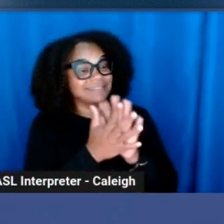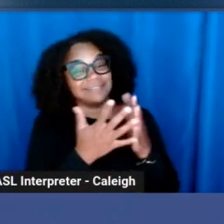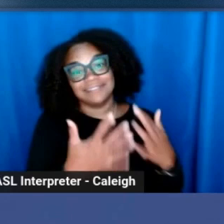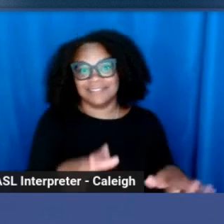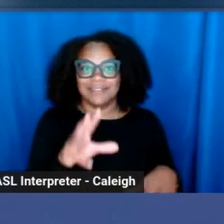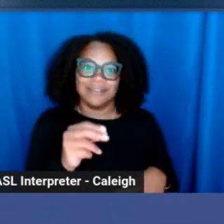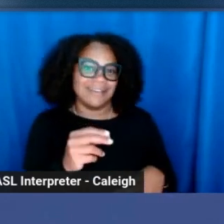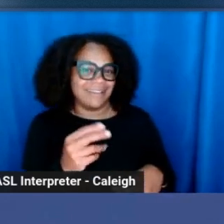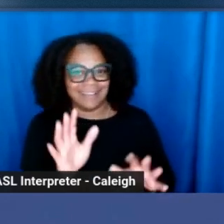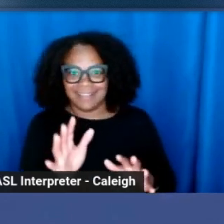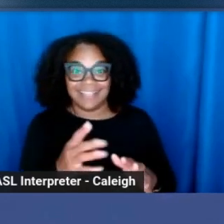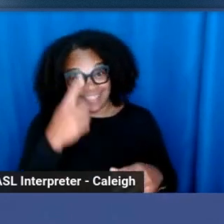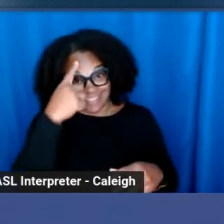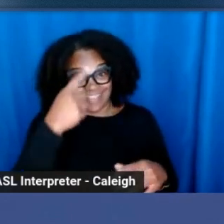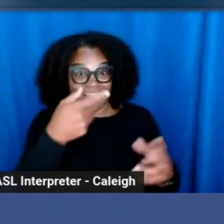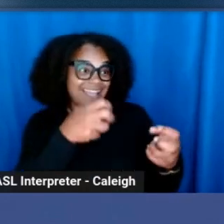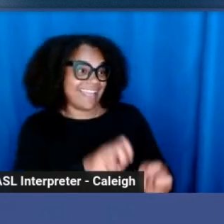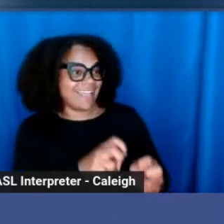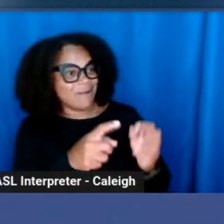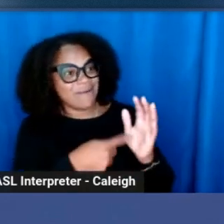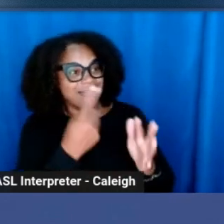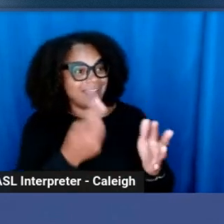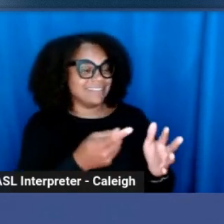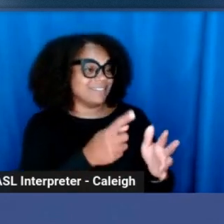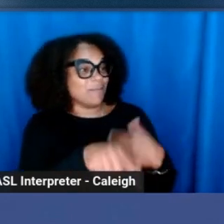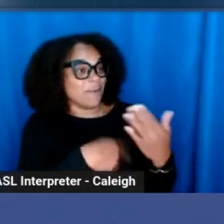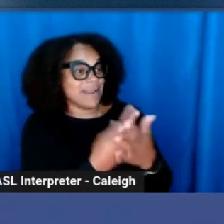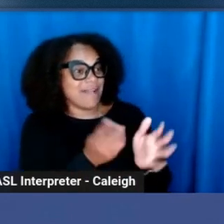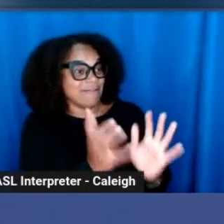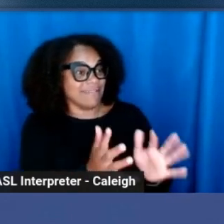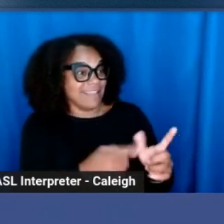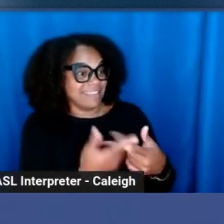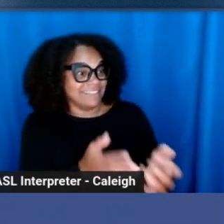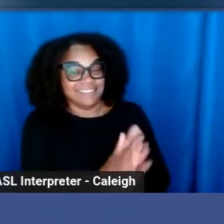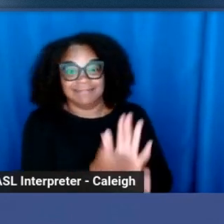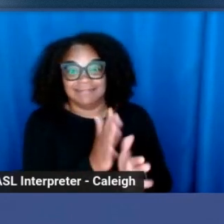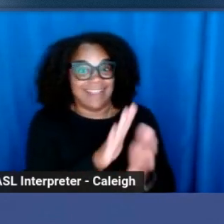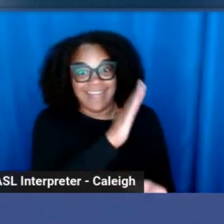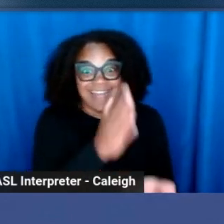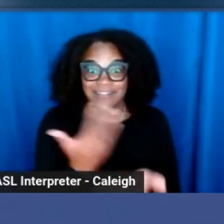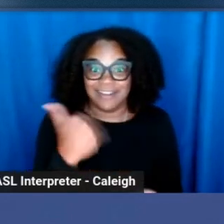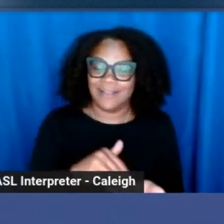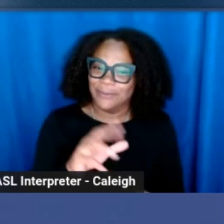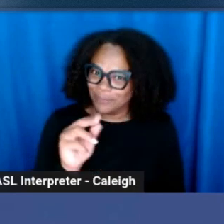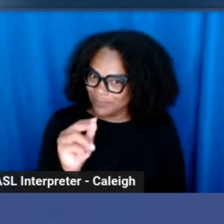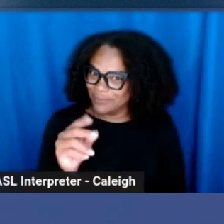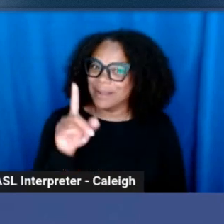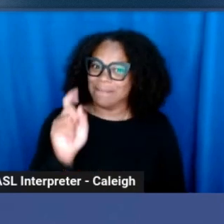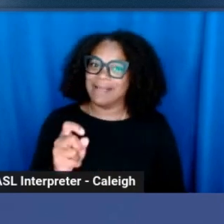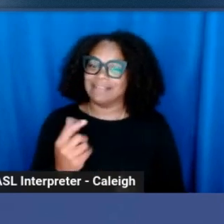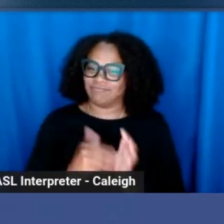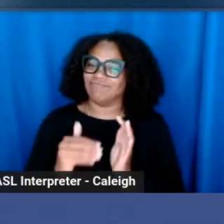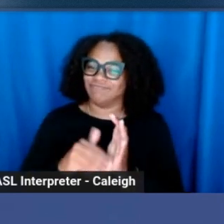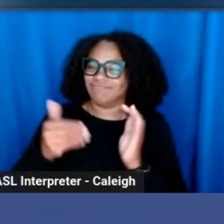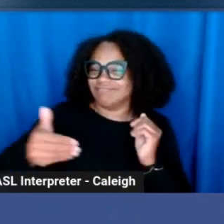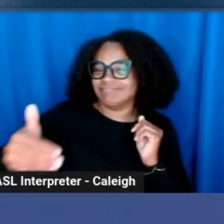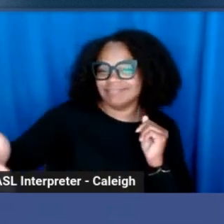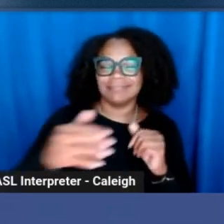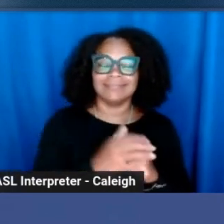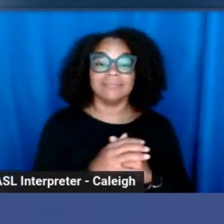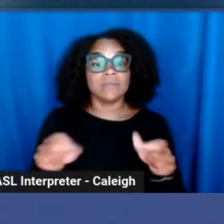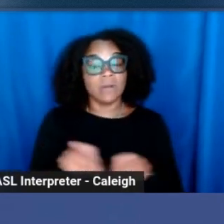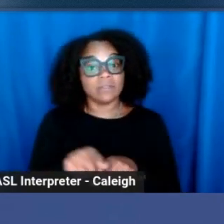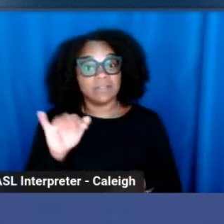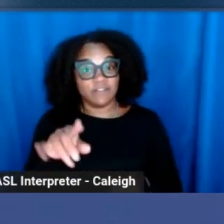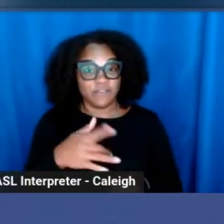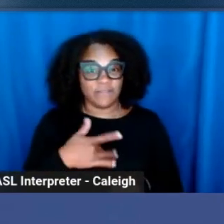we sit down and talk for an hour and then we never talk about it again. You're going to have to continue these conversations. And also too, if you